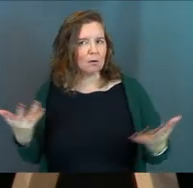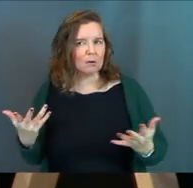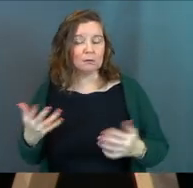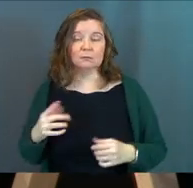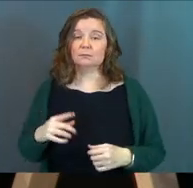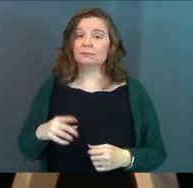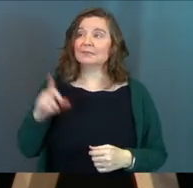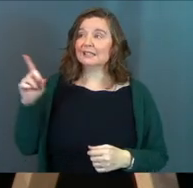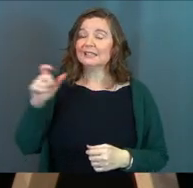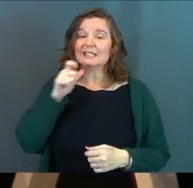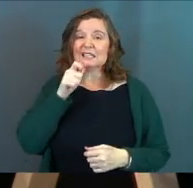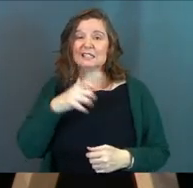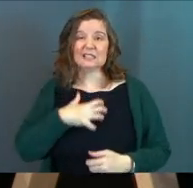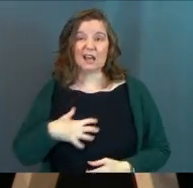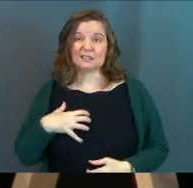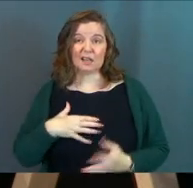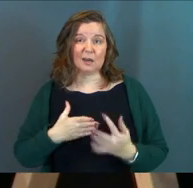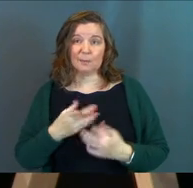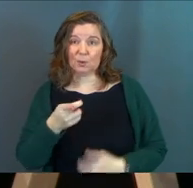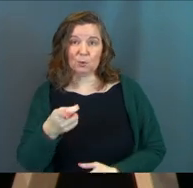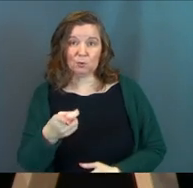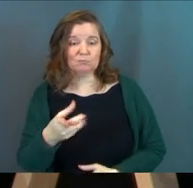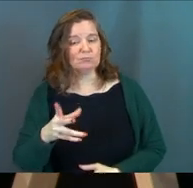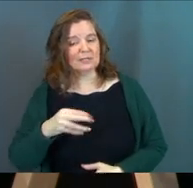Number one, he's not disgusted by you.